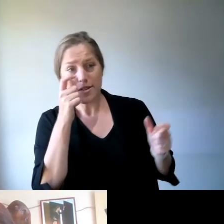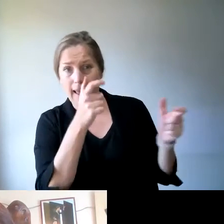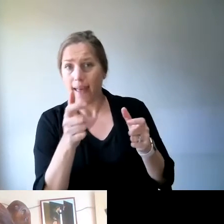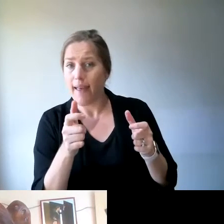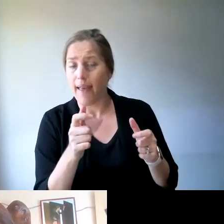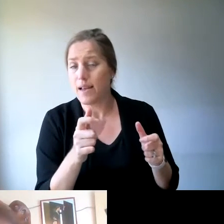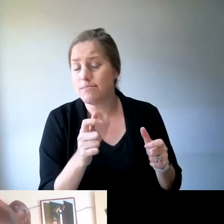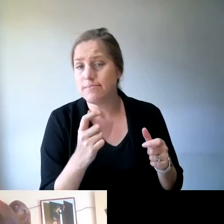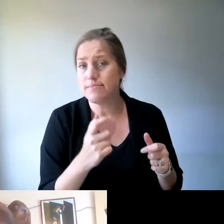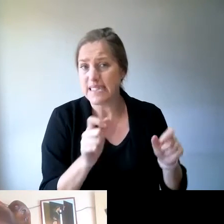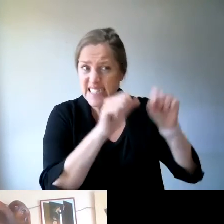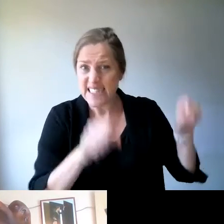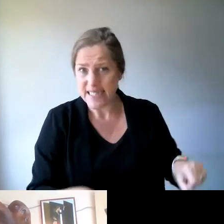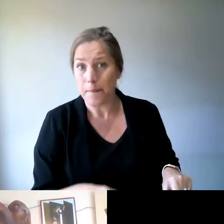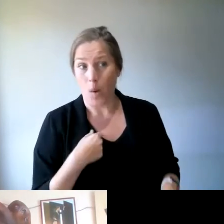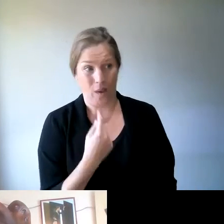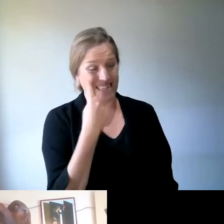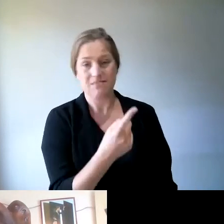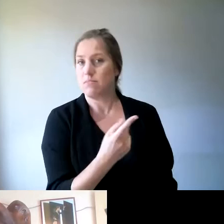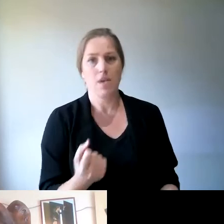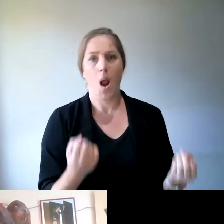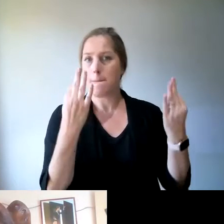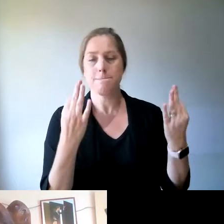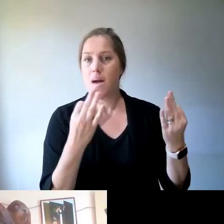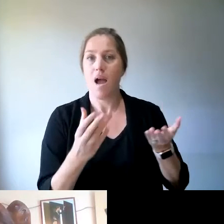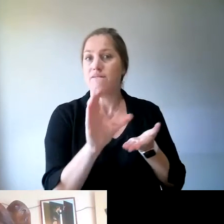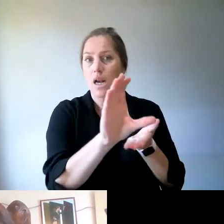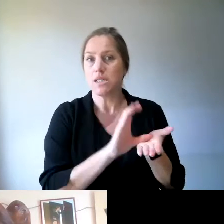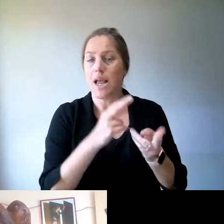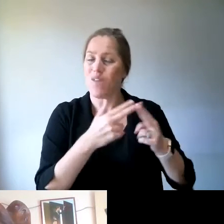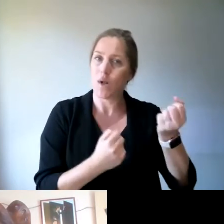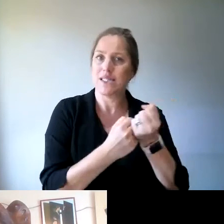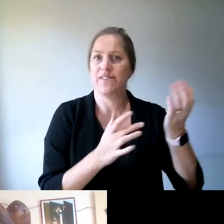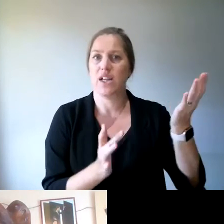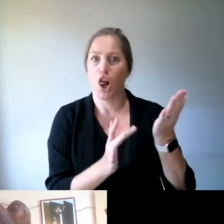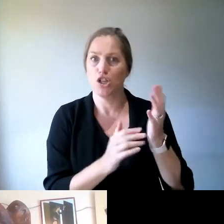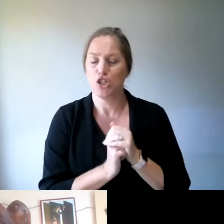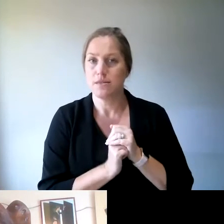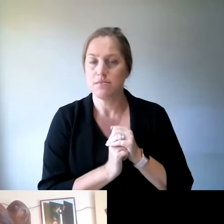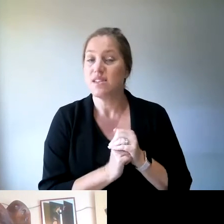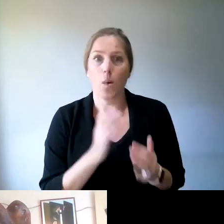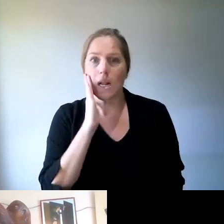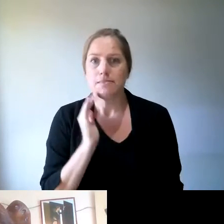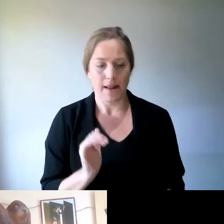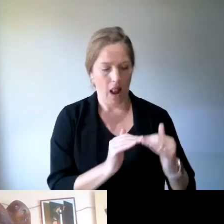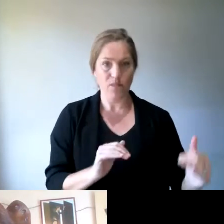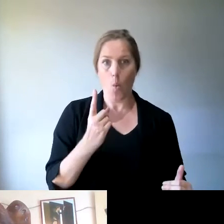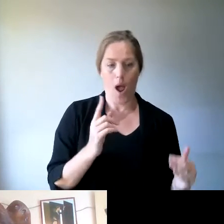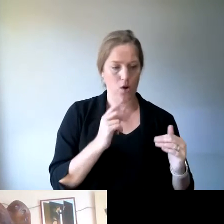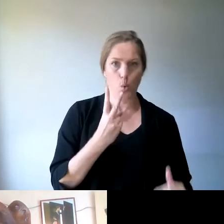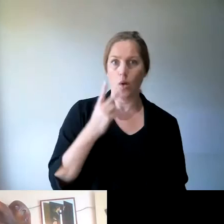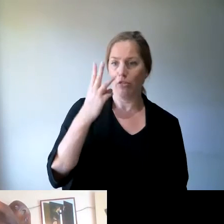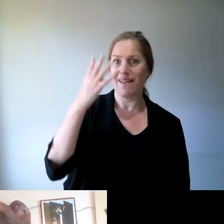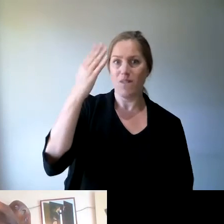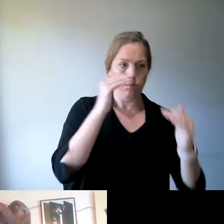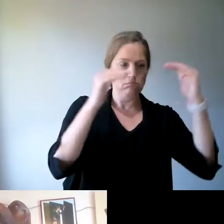funding stream for assistive technology. So, if you're on a home care package, whether it's level one, two, three or four, there is every